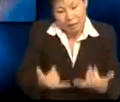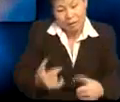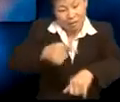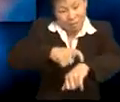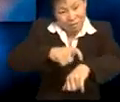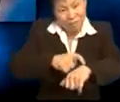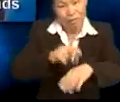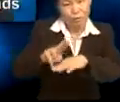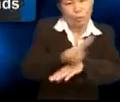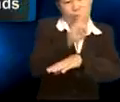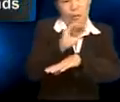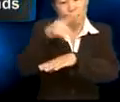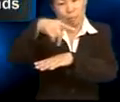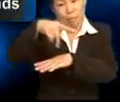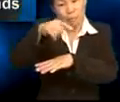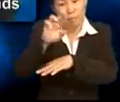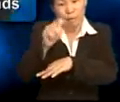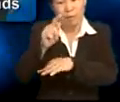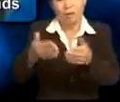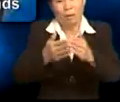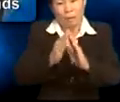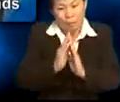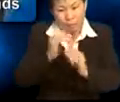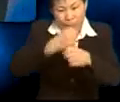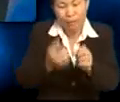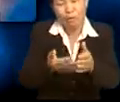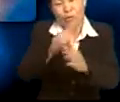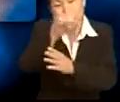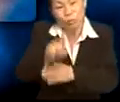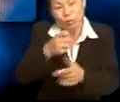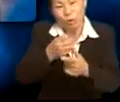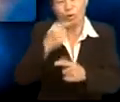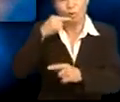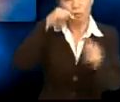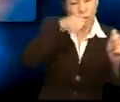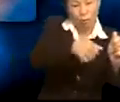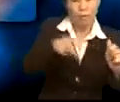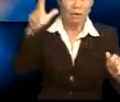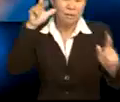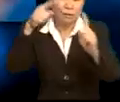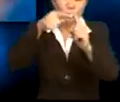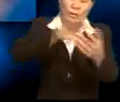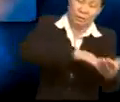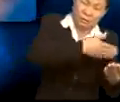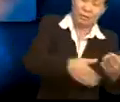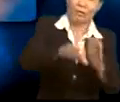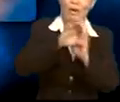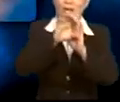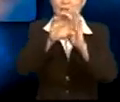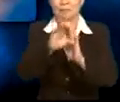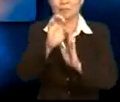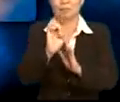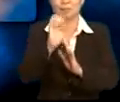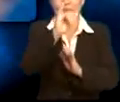We use imperatives to make requests or give commands. Listen to this song is an example of an